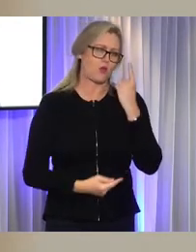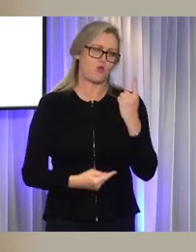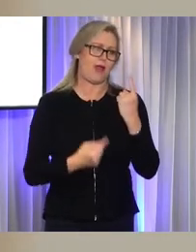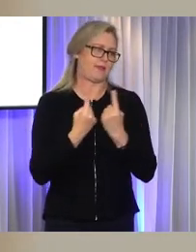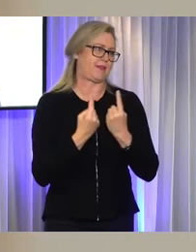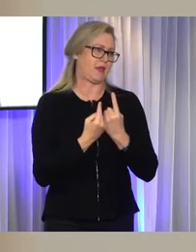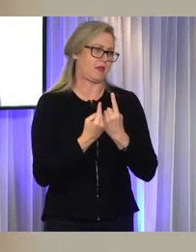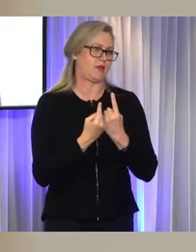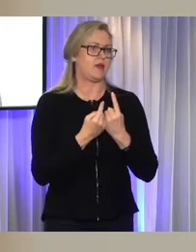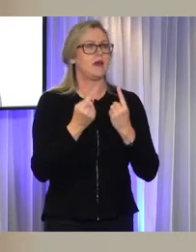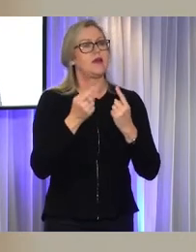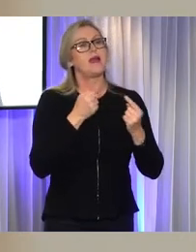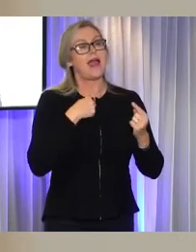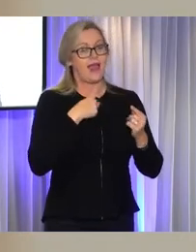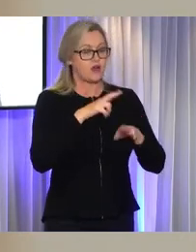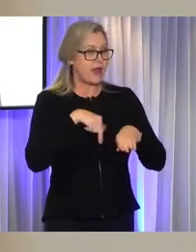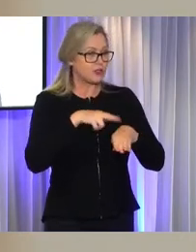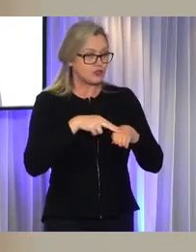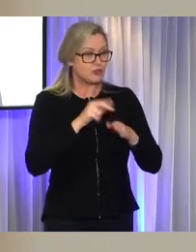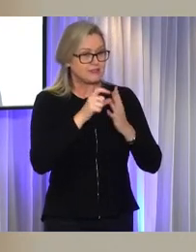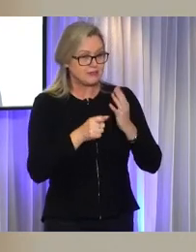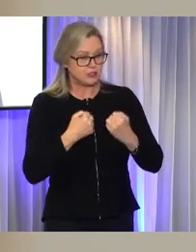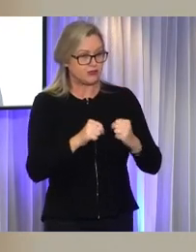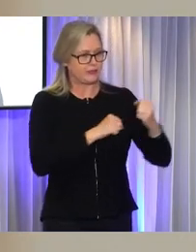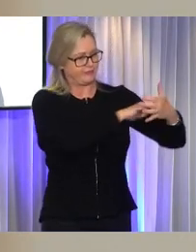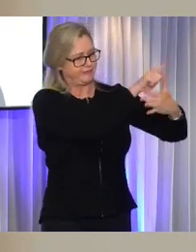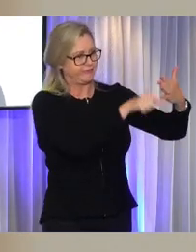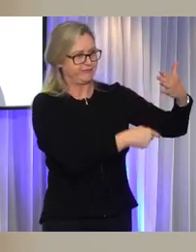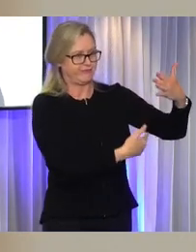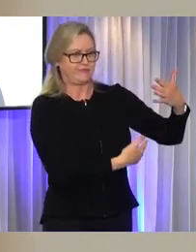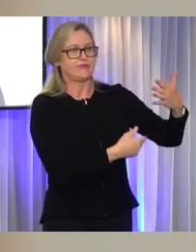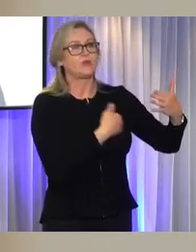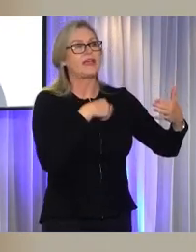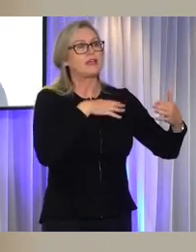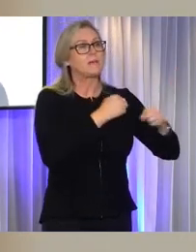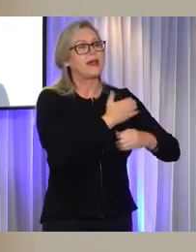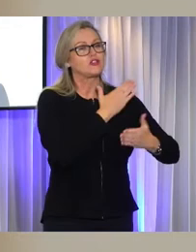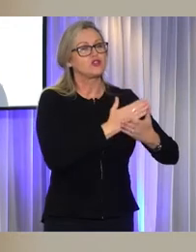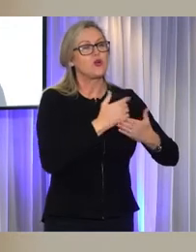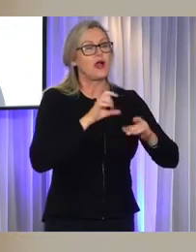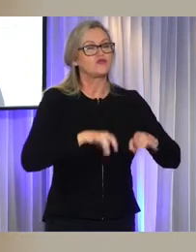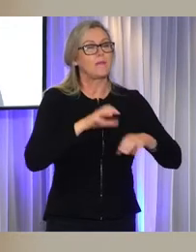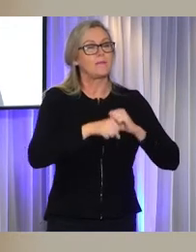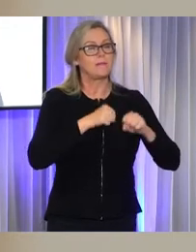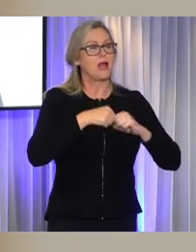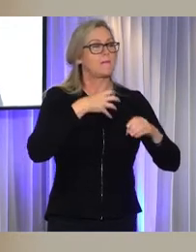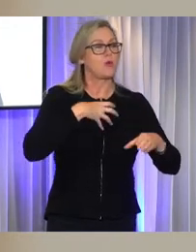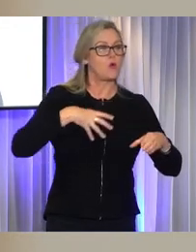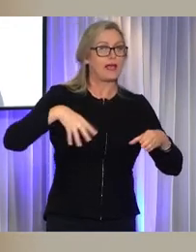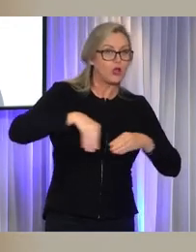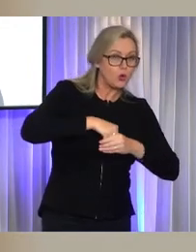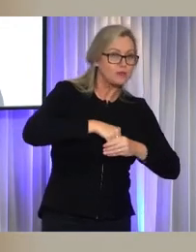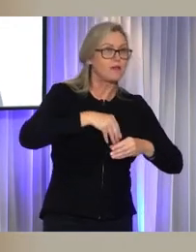overarching national disability strategy. We need to make Australia a more inclusive and accessible place for us all.